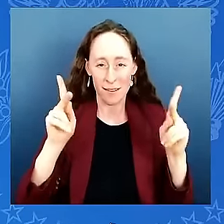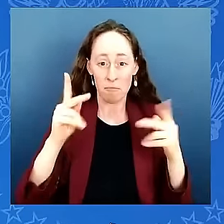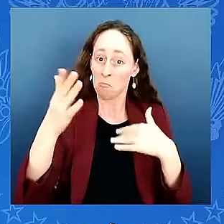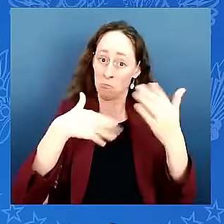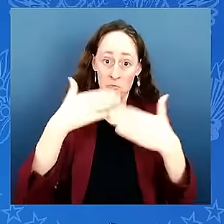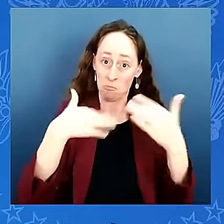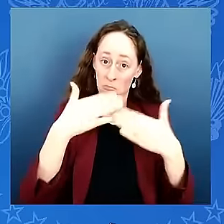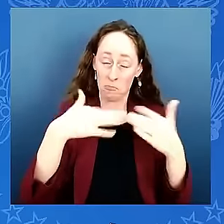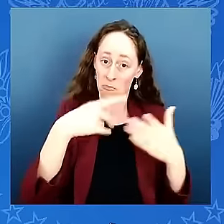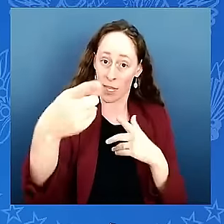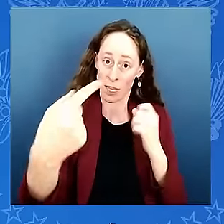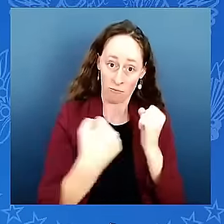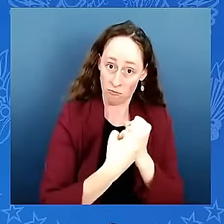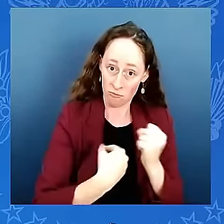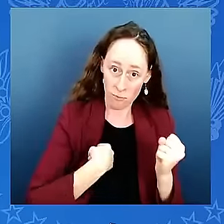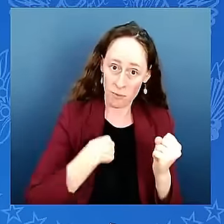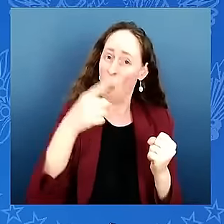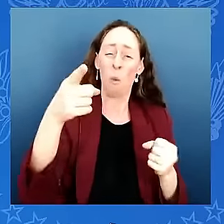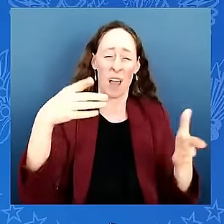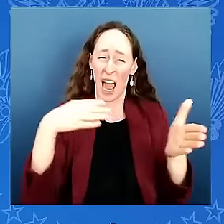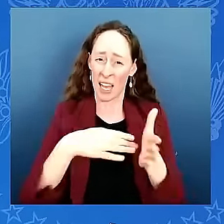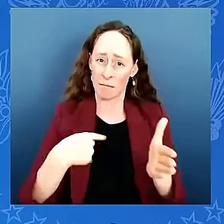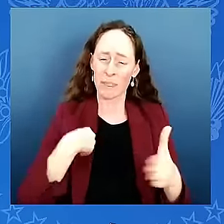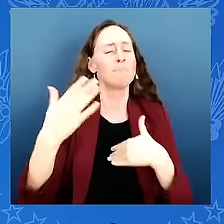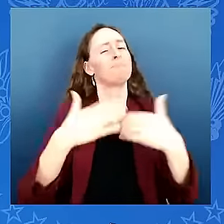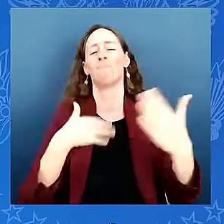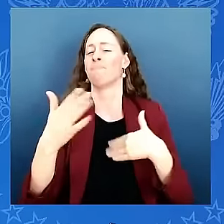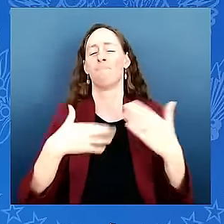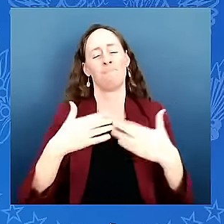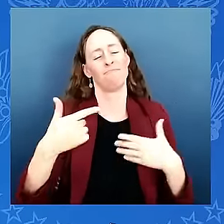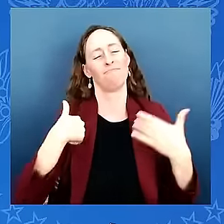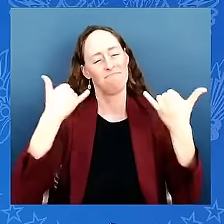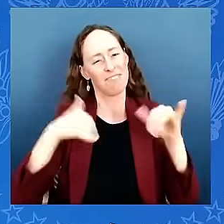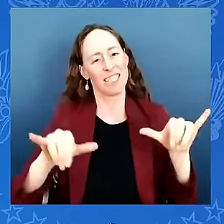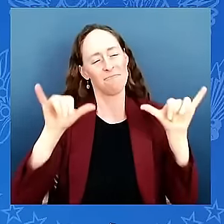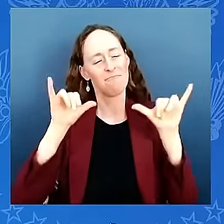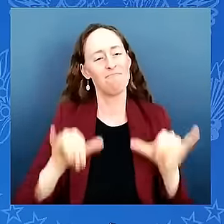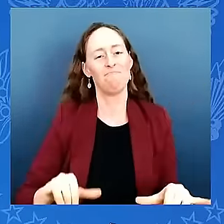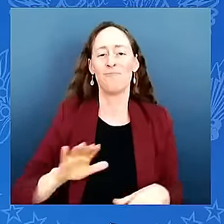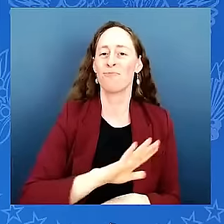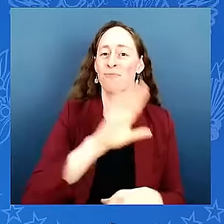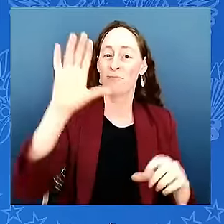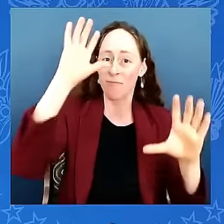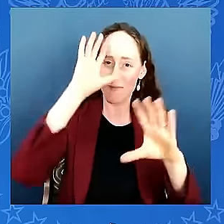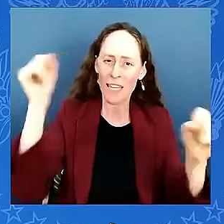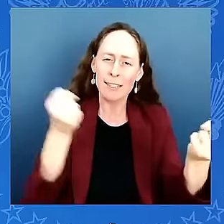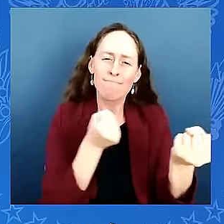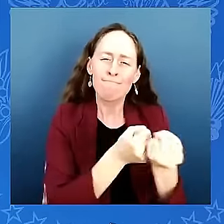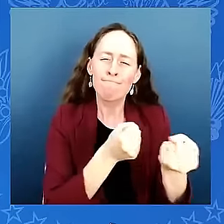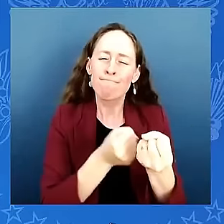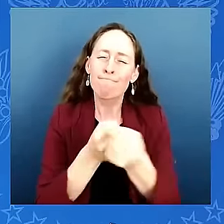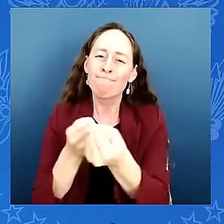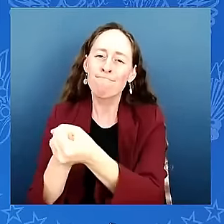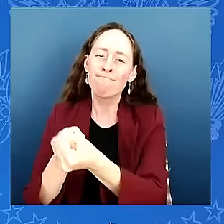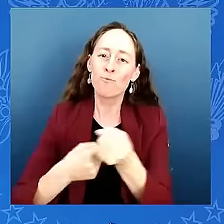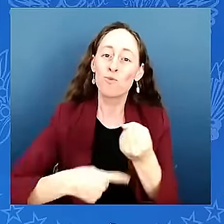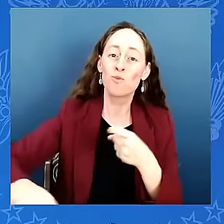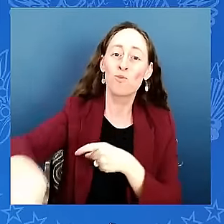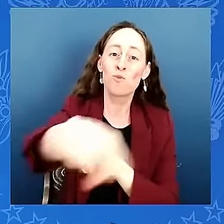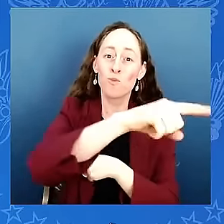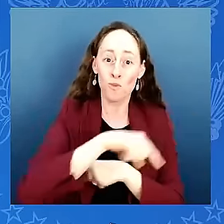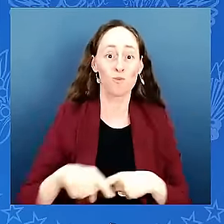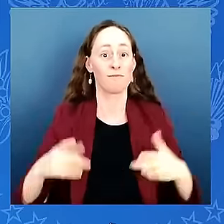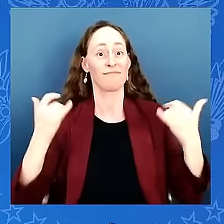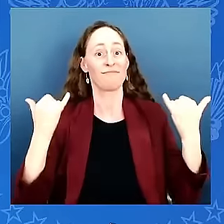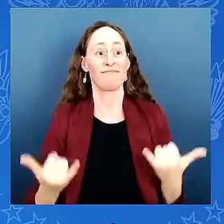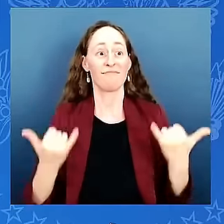highlight and show where we're just we're just getting started in the weeks ahead i'll talk with americans all across the country about the progress